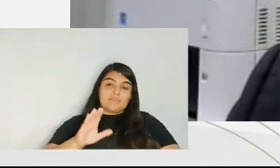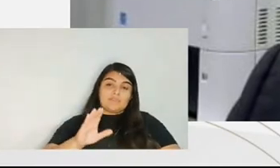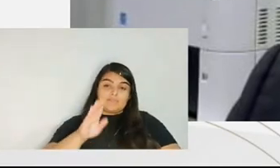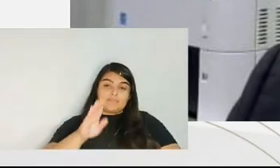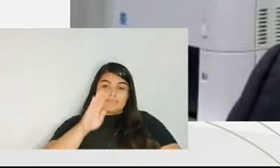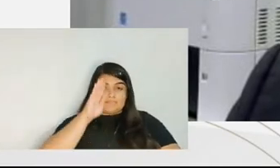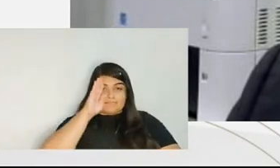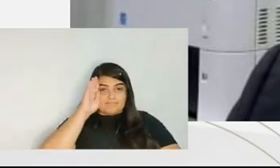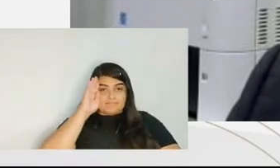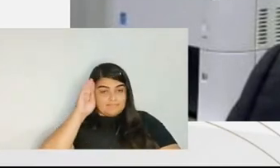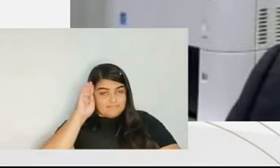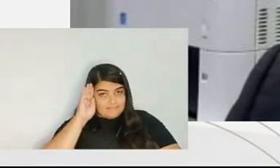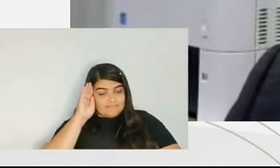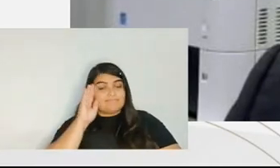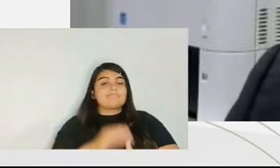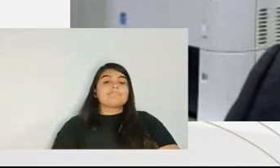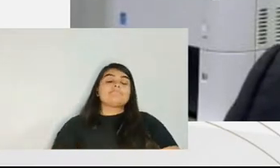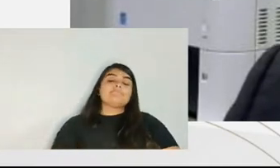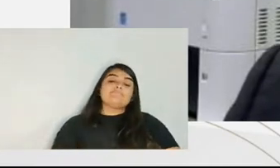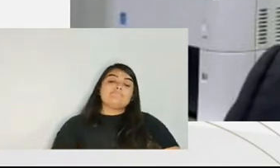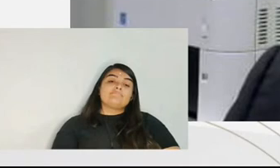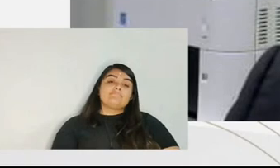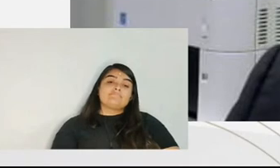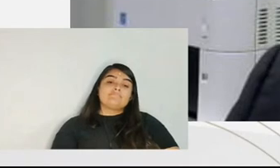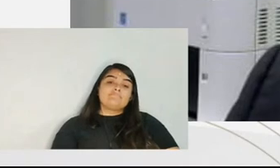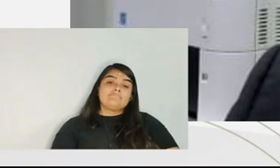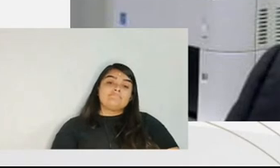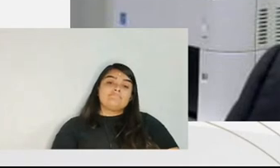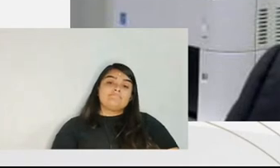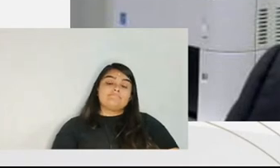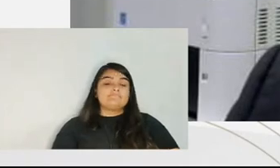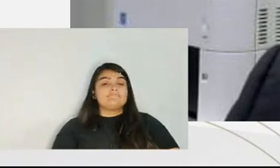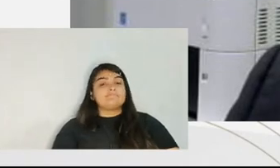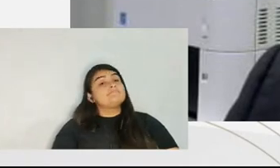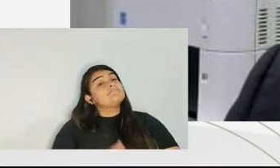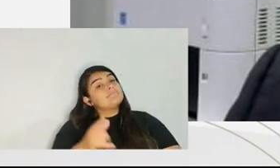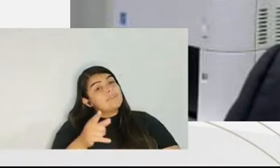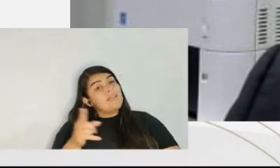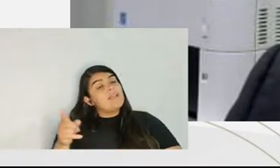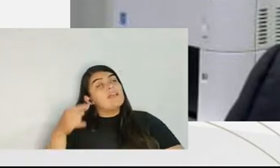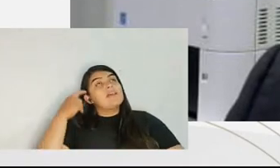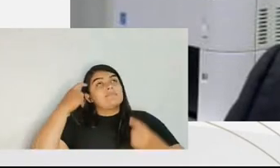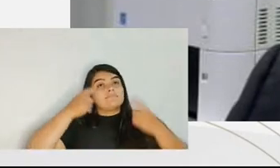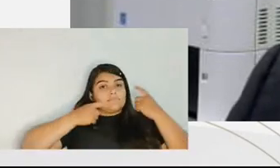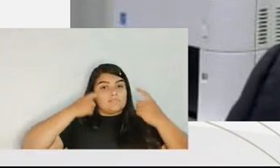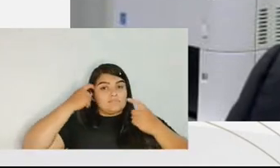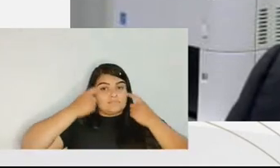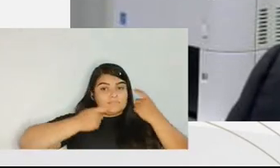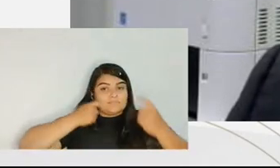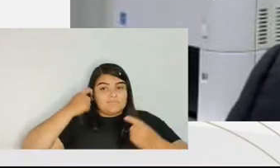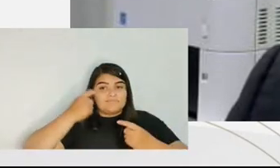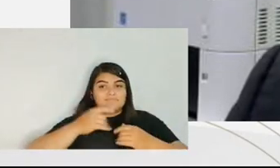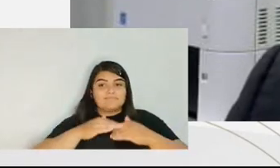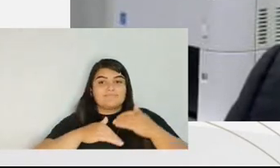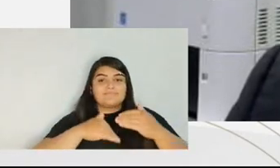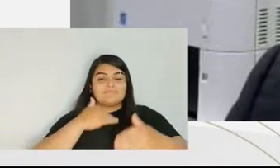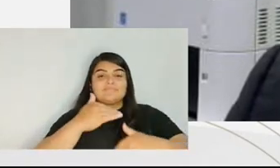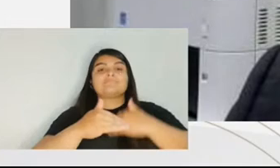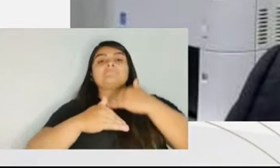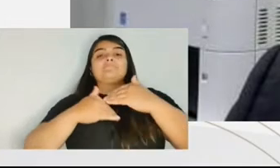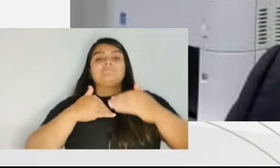and I follow up as much as possible on these worries